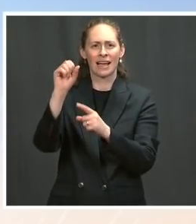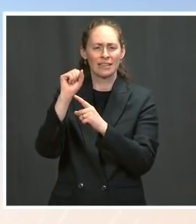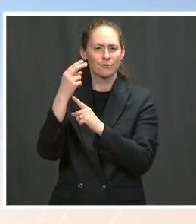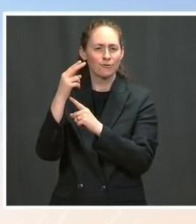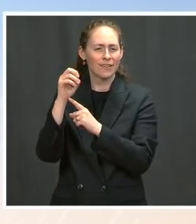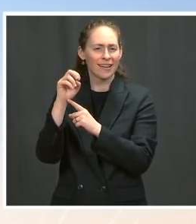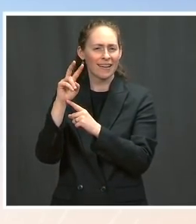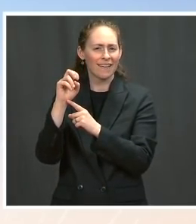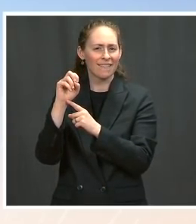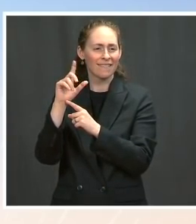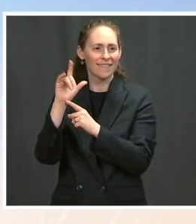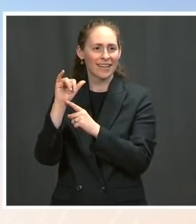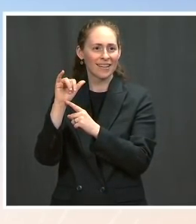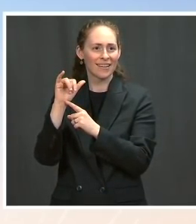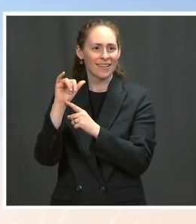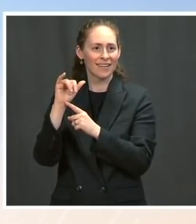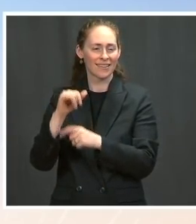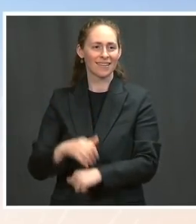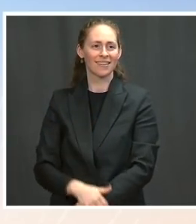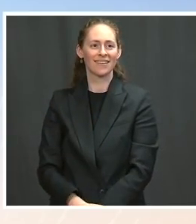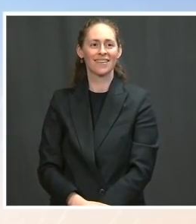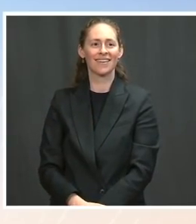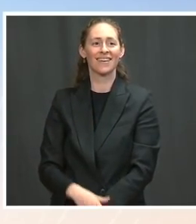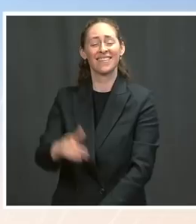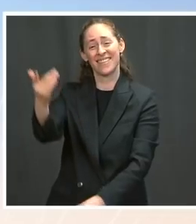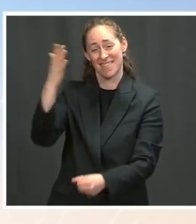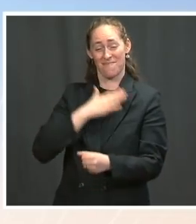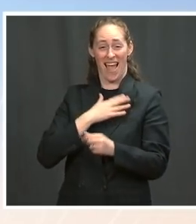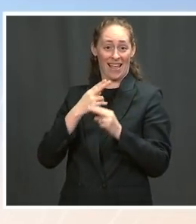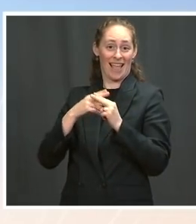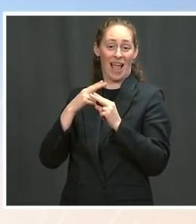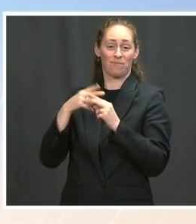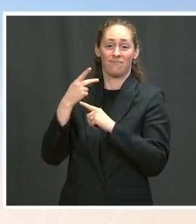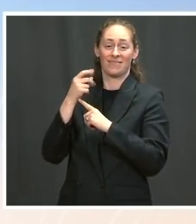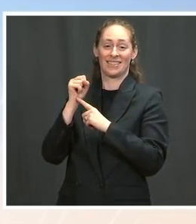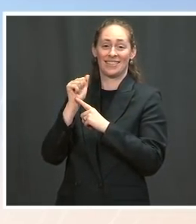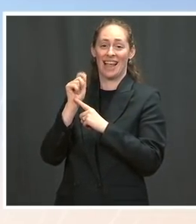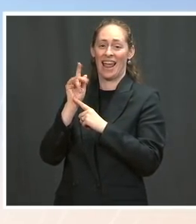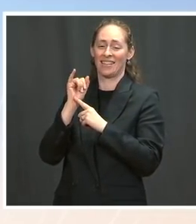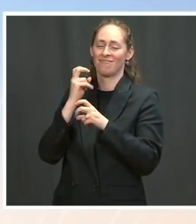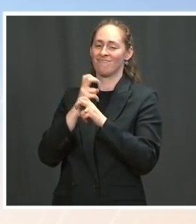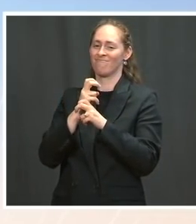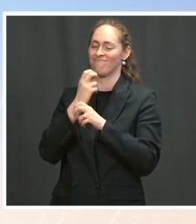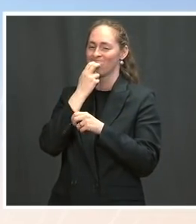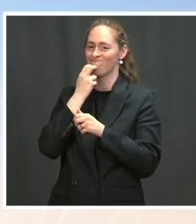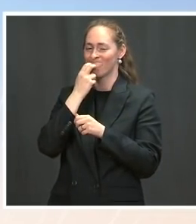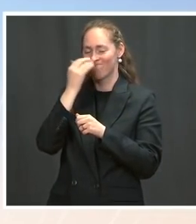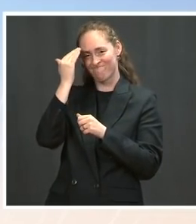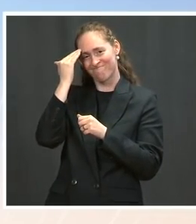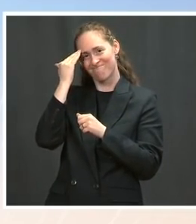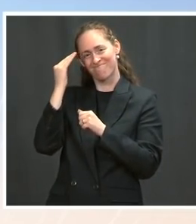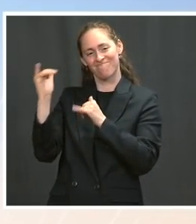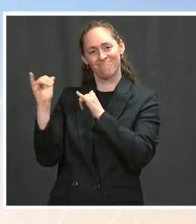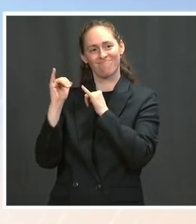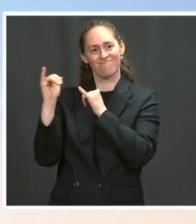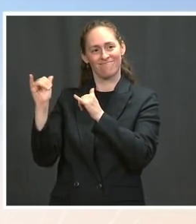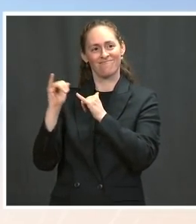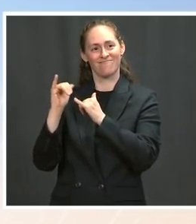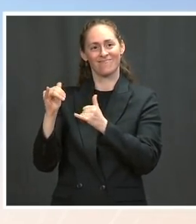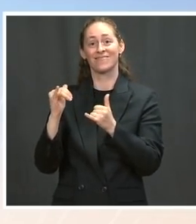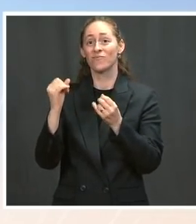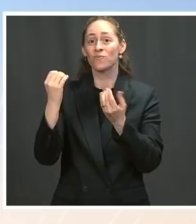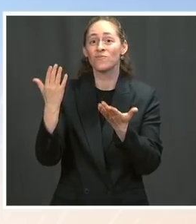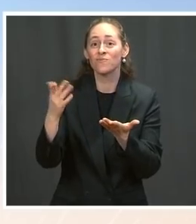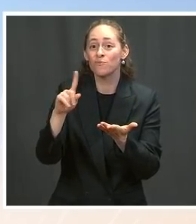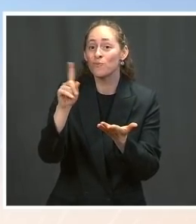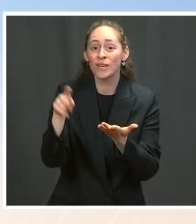understand if I did that. And I apologize. Joining us from the 19th. So welcome. How can I answer your questions today? Well, thanks